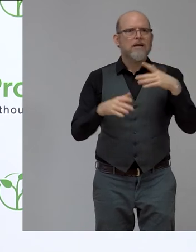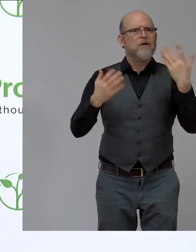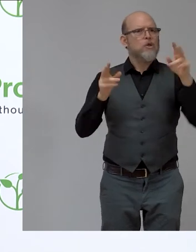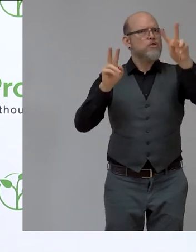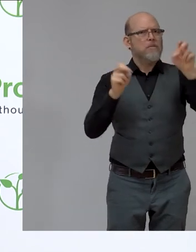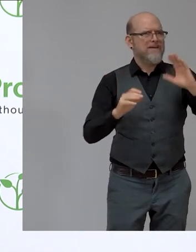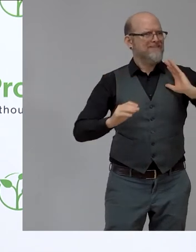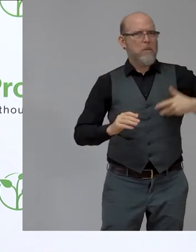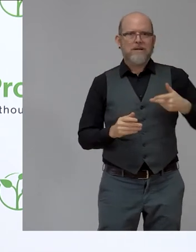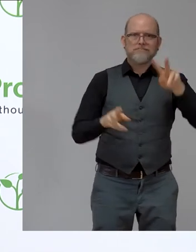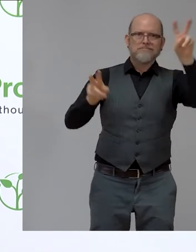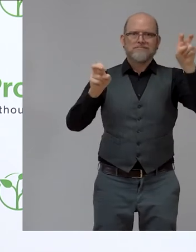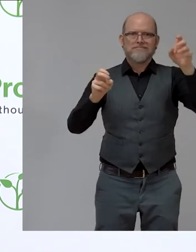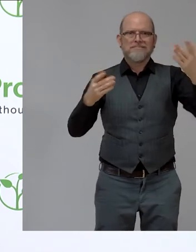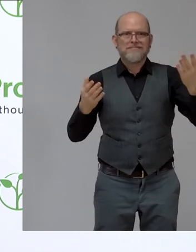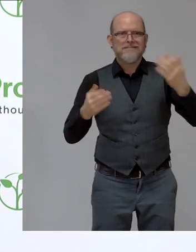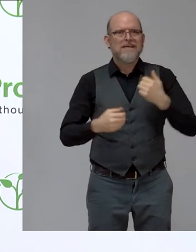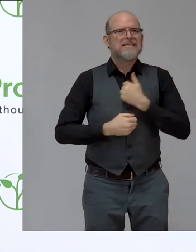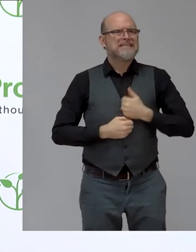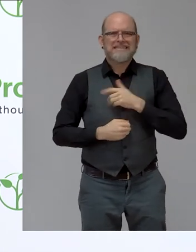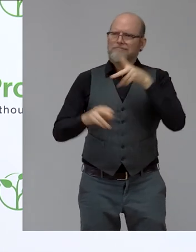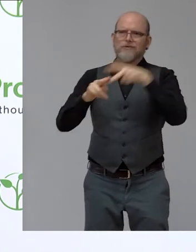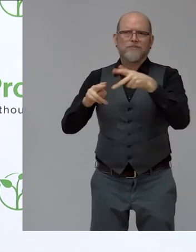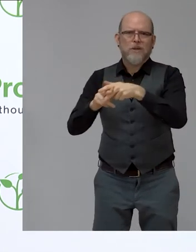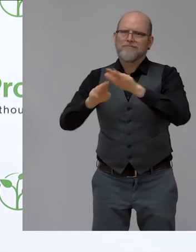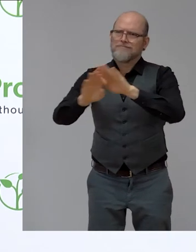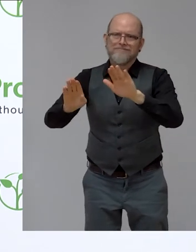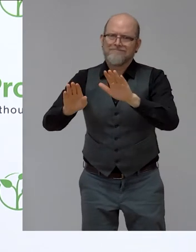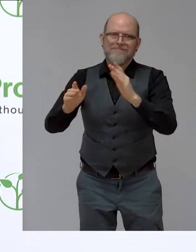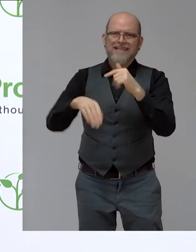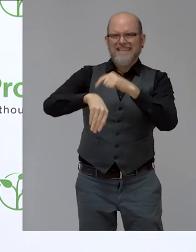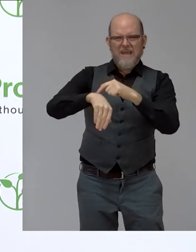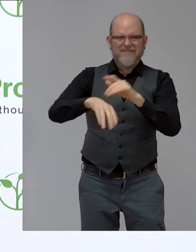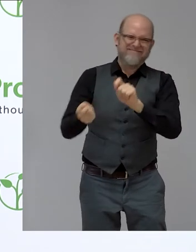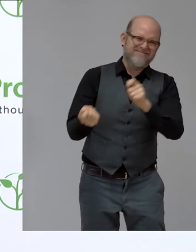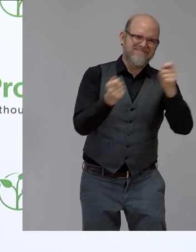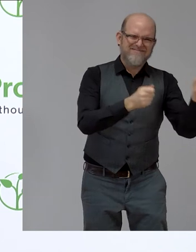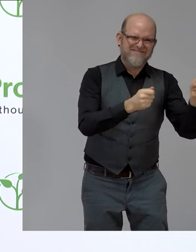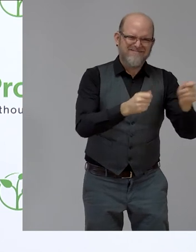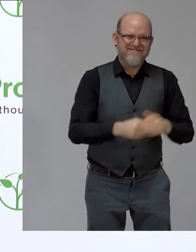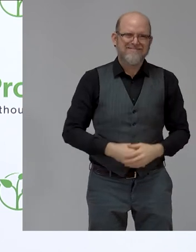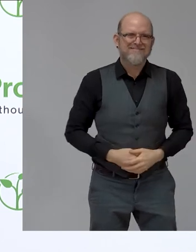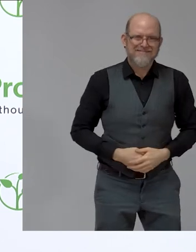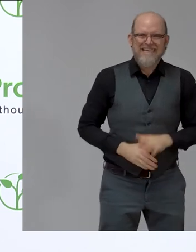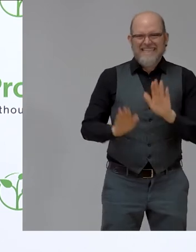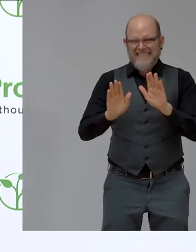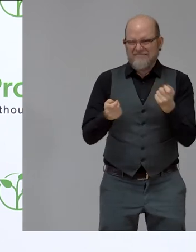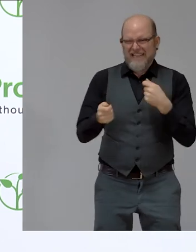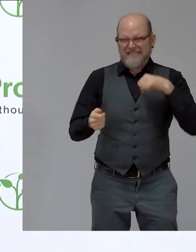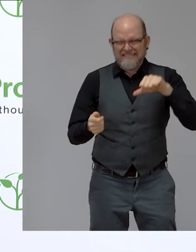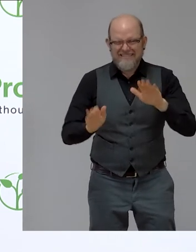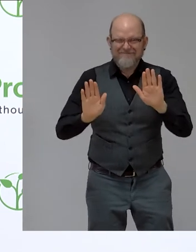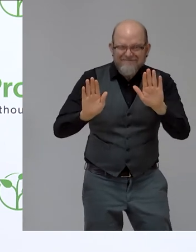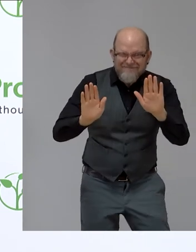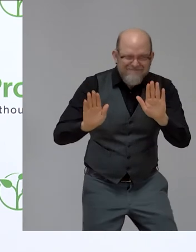Susan, Mr. Waswani, I'm afraid I have to come in here now. It's always, I always have to be the bad guy in this moderator role. And